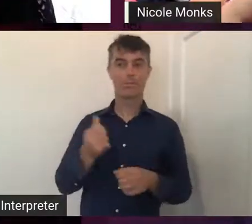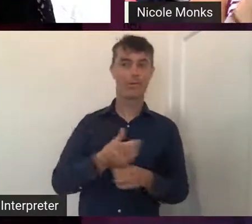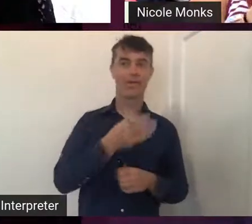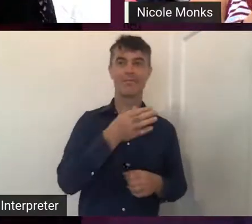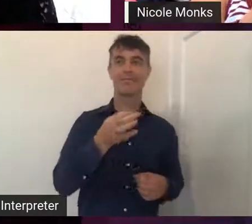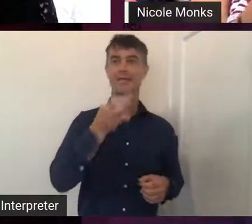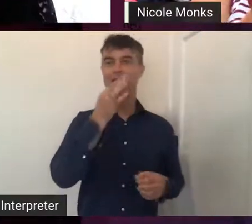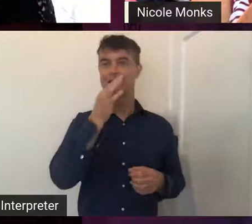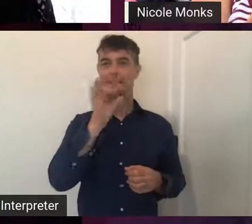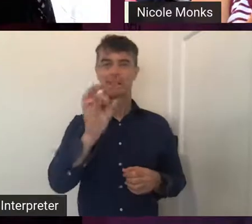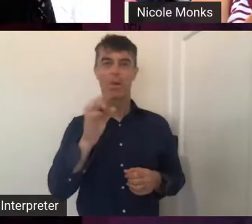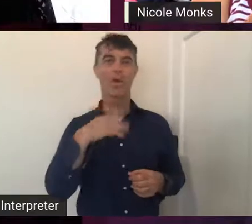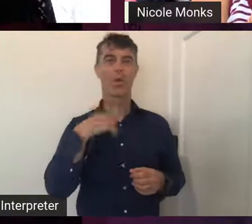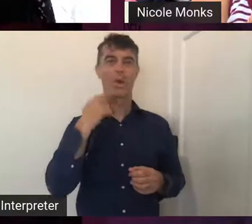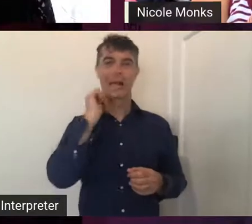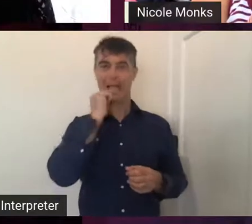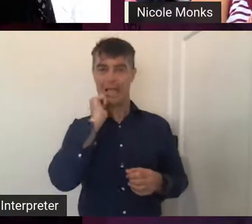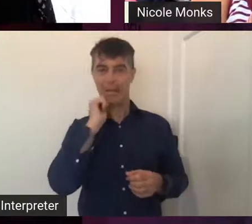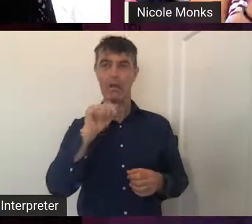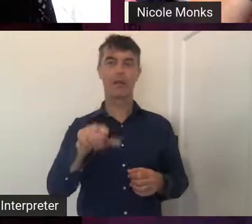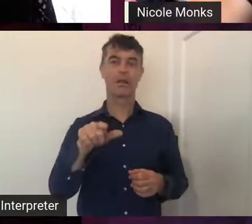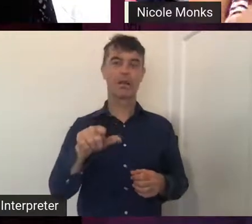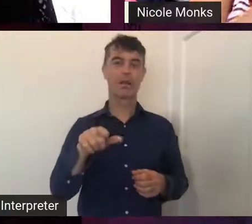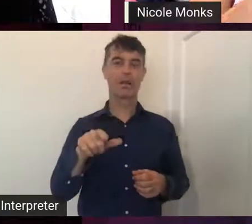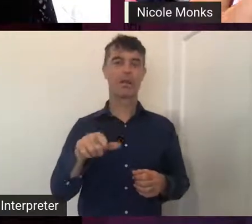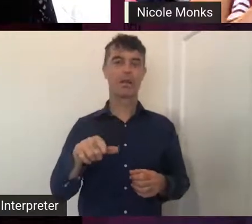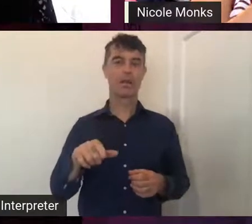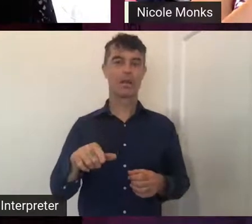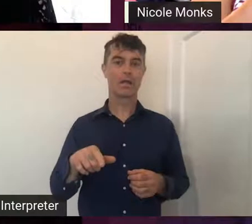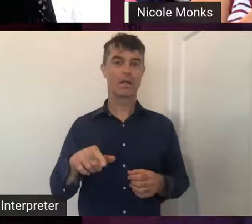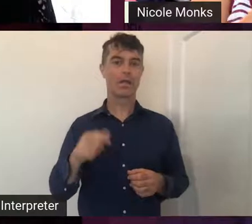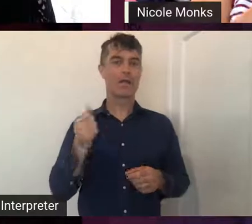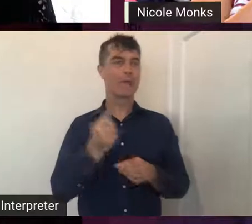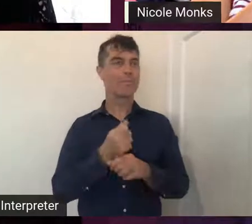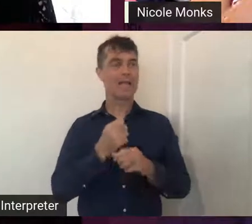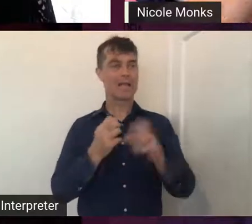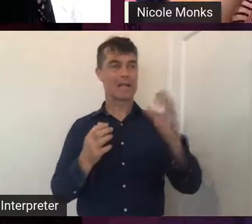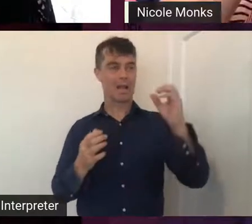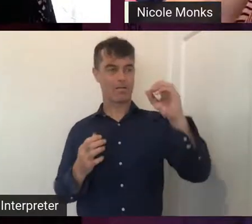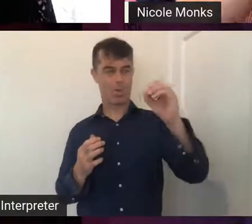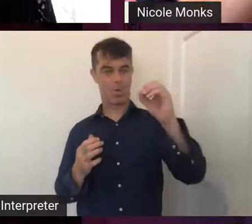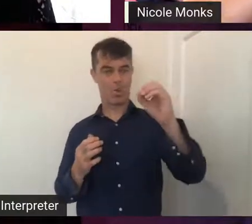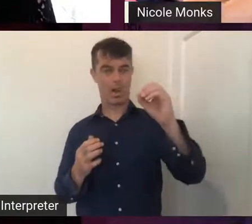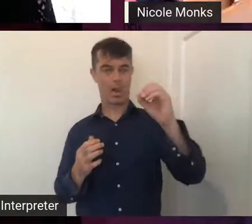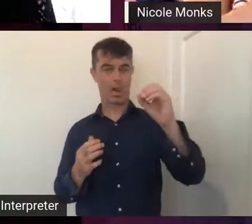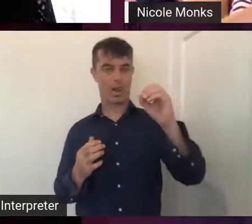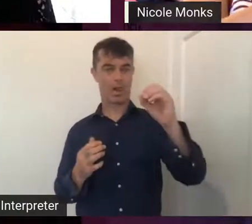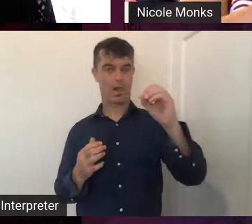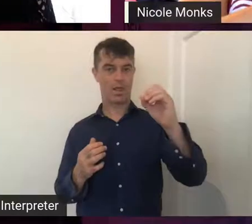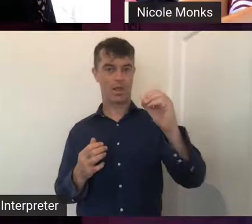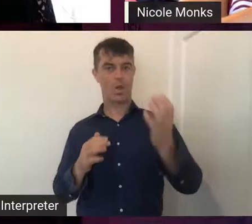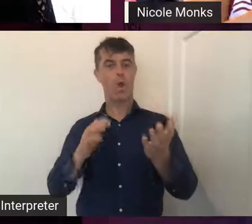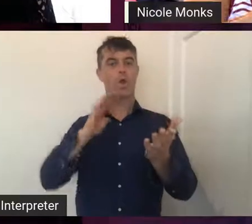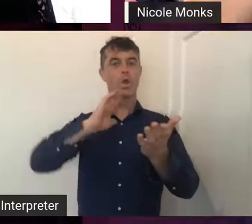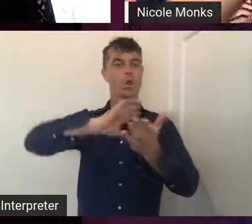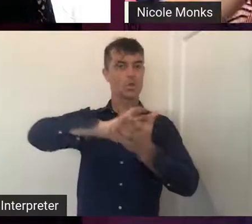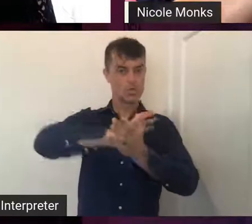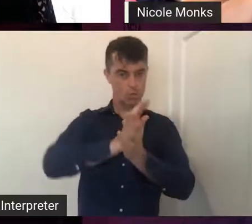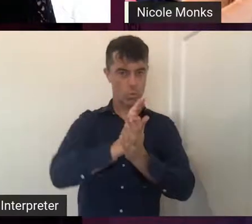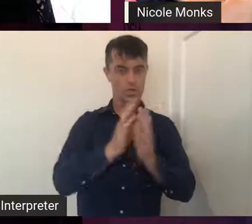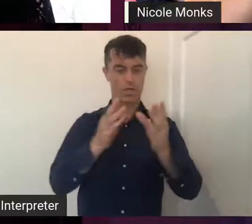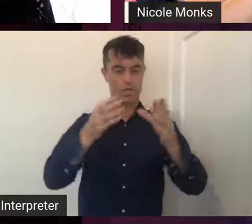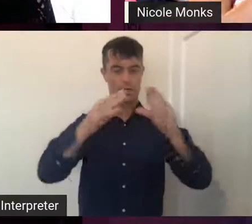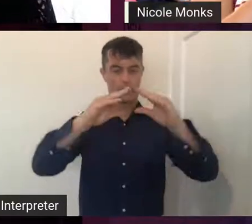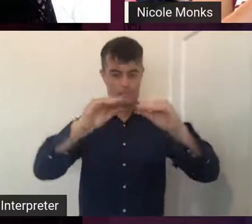pieces. I would heat it up and make a ball. I'd make a ball and then I would squash that ball